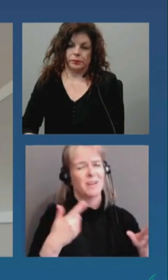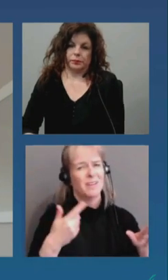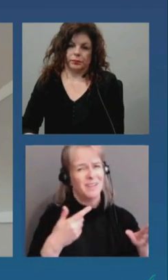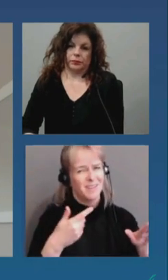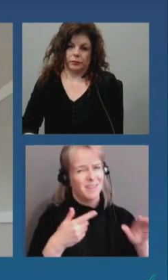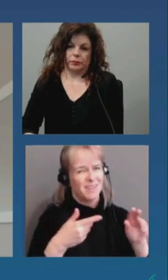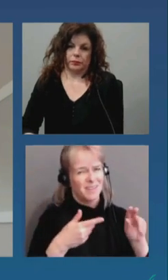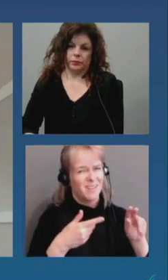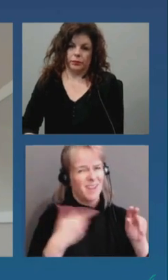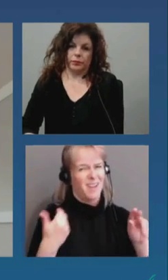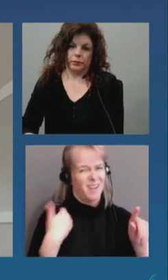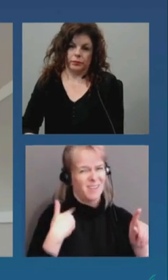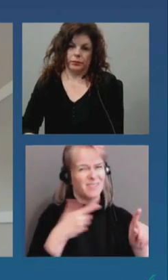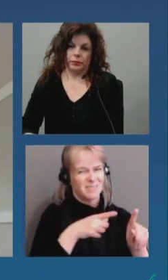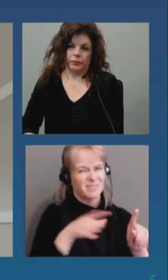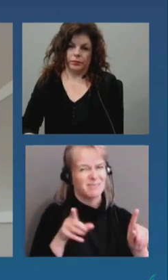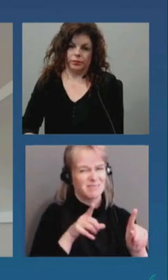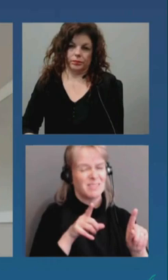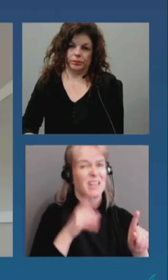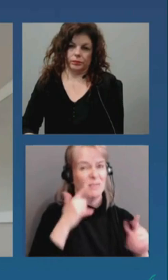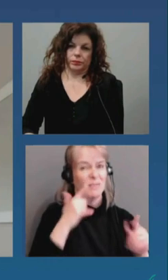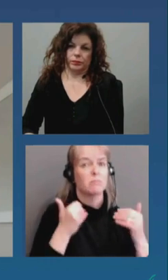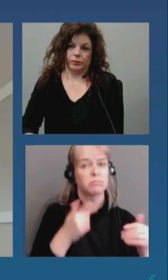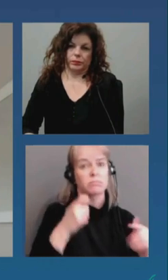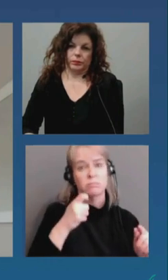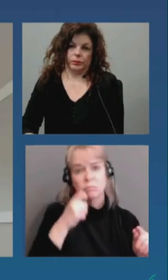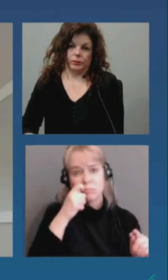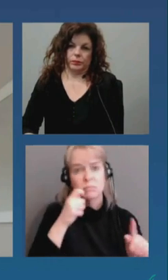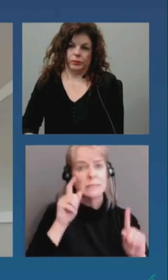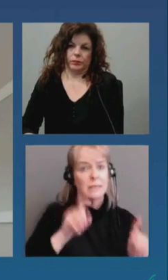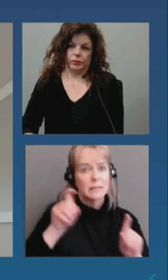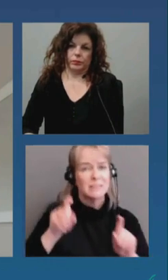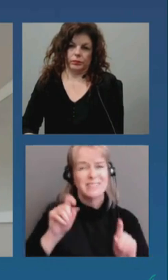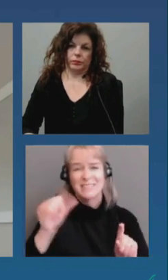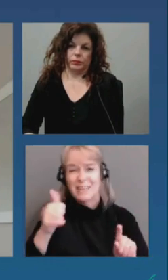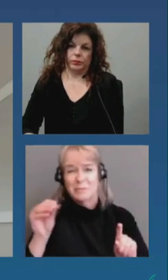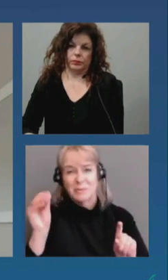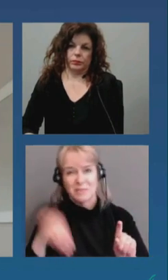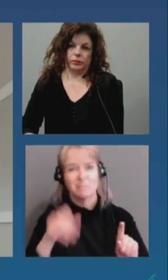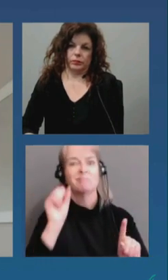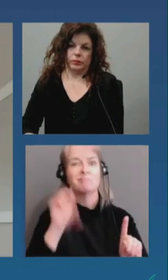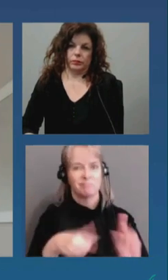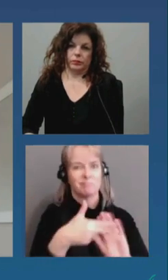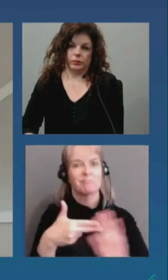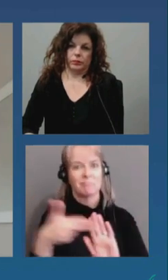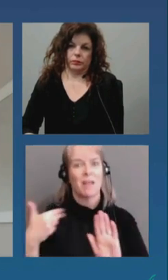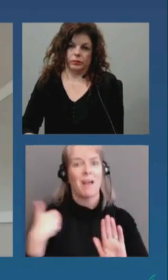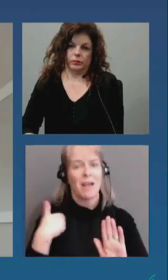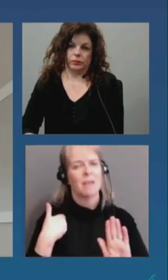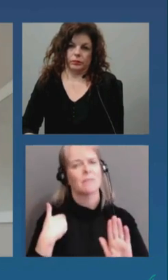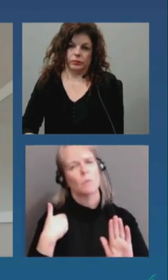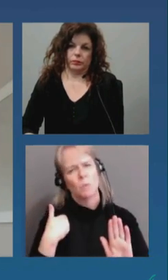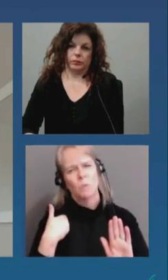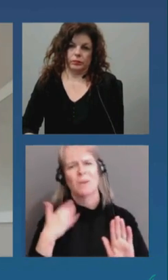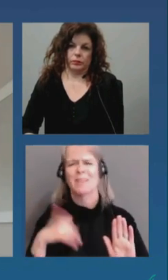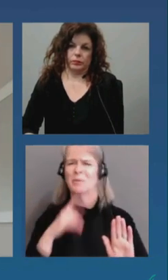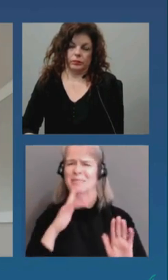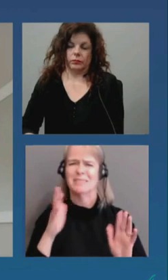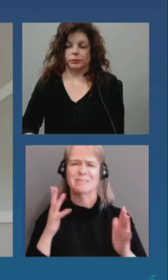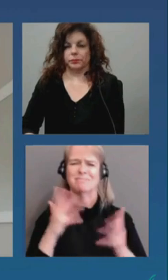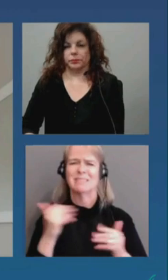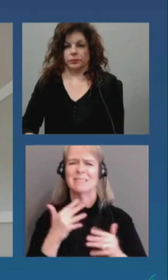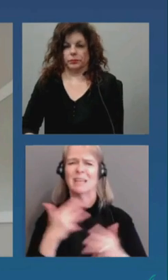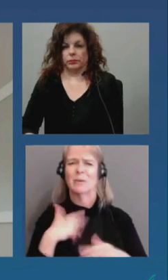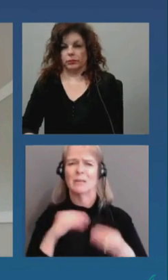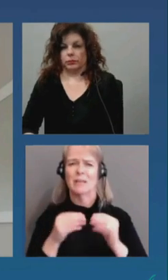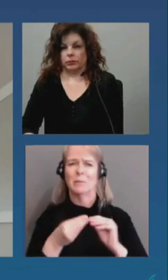degree it seems um the other measures are a little dependent on the number of